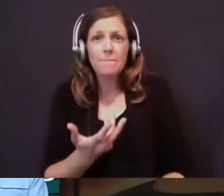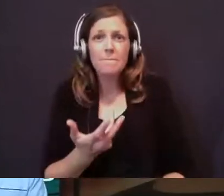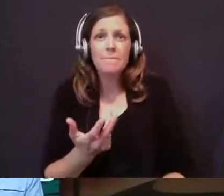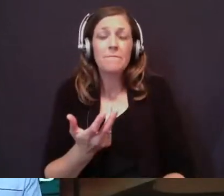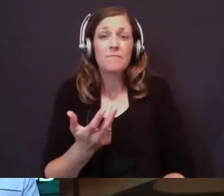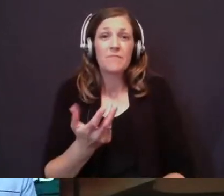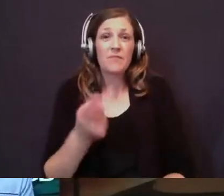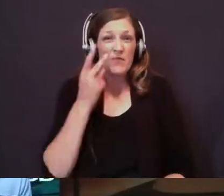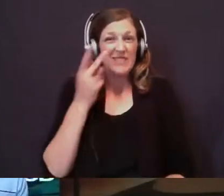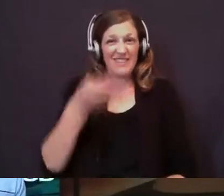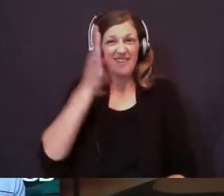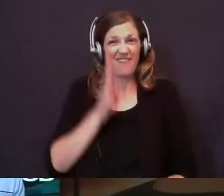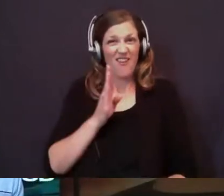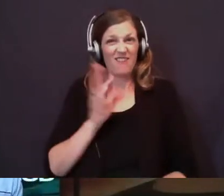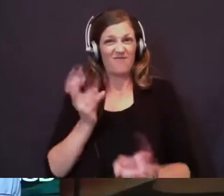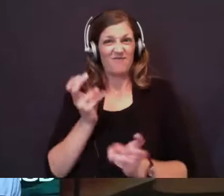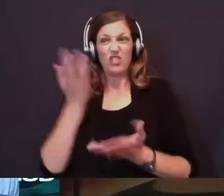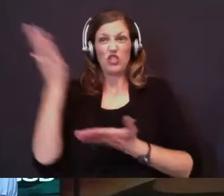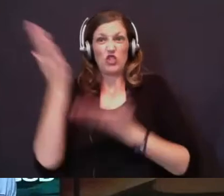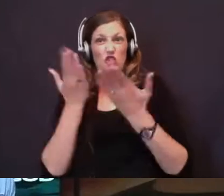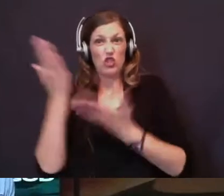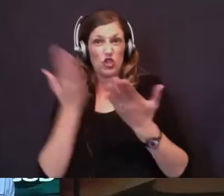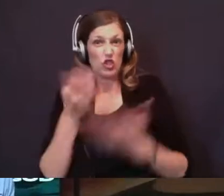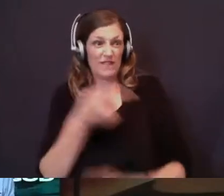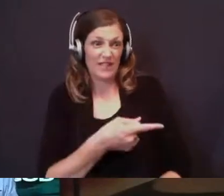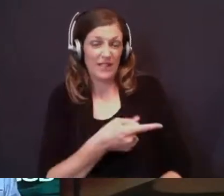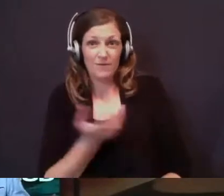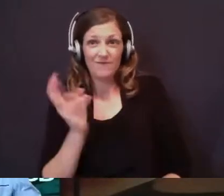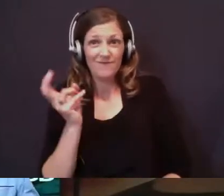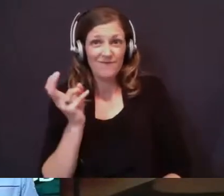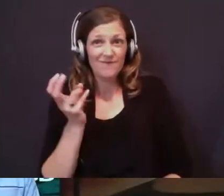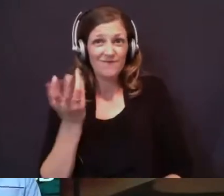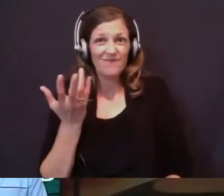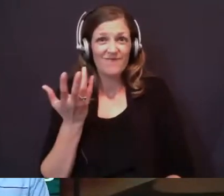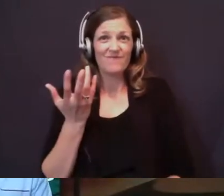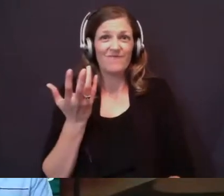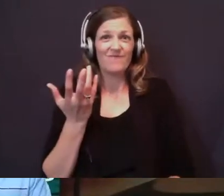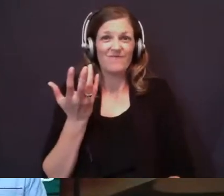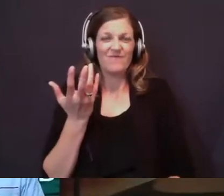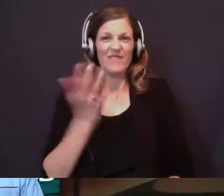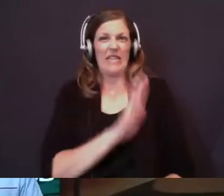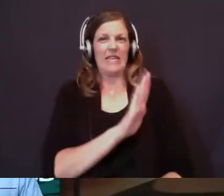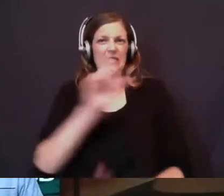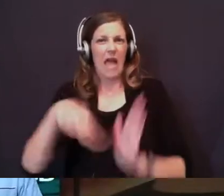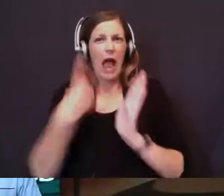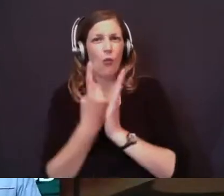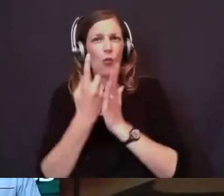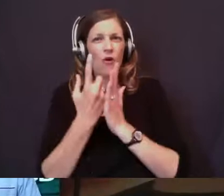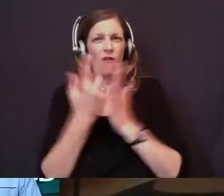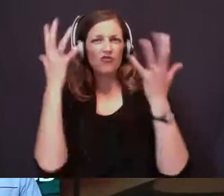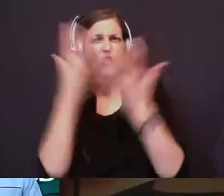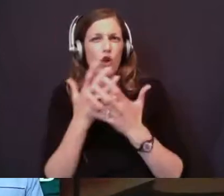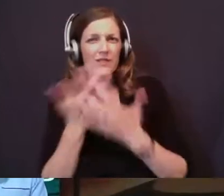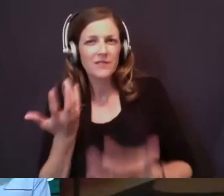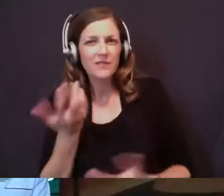dare I say it, serving Elijah in the hour of darkness that he's up against.